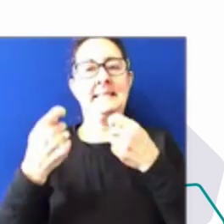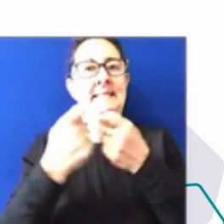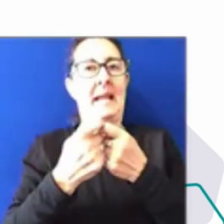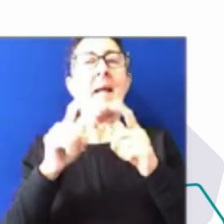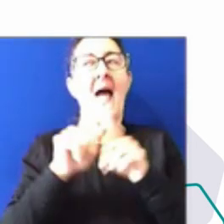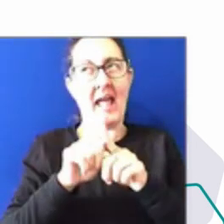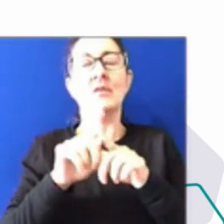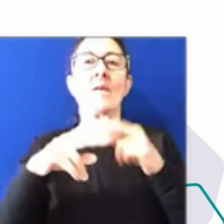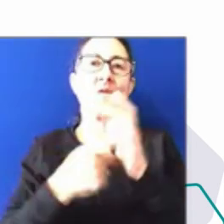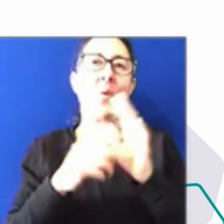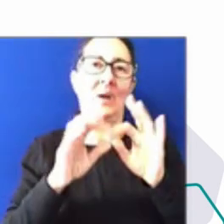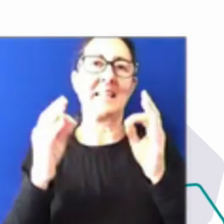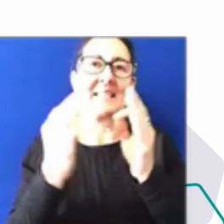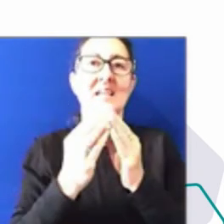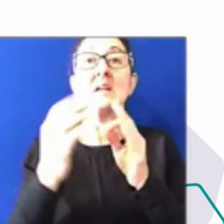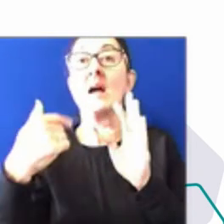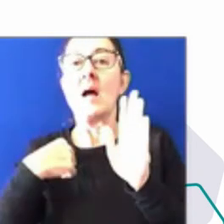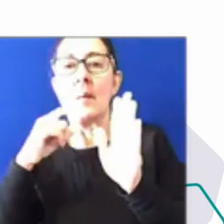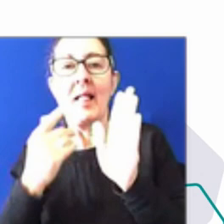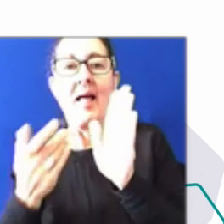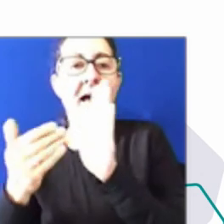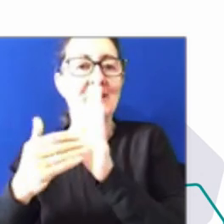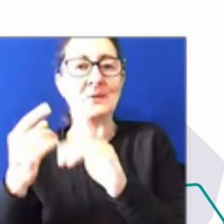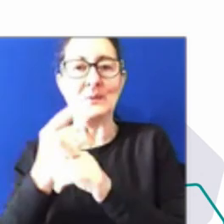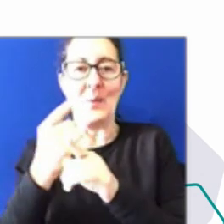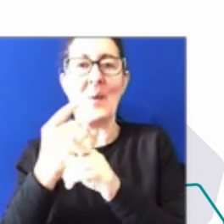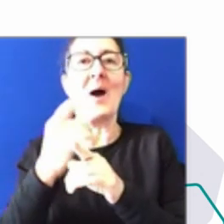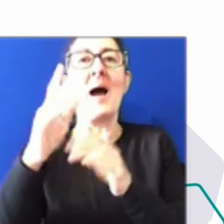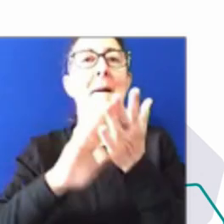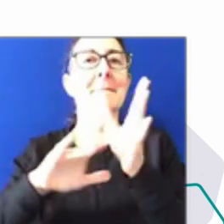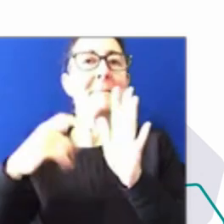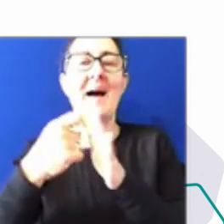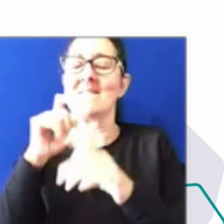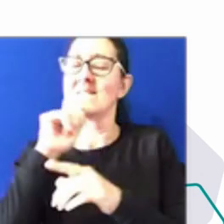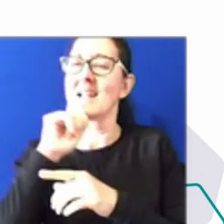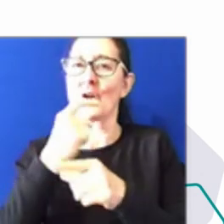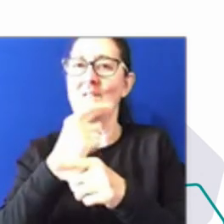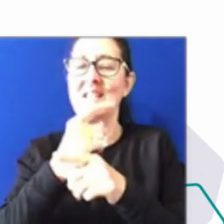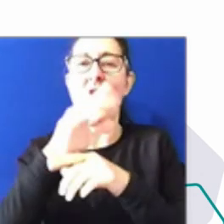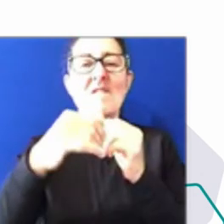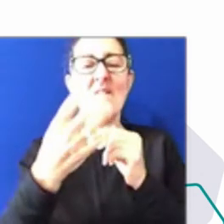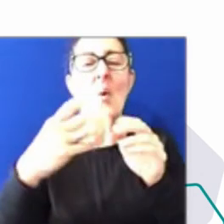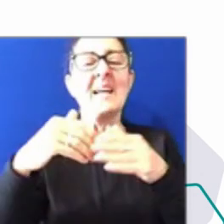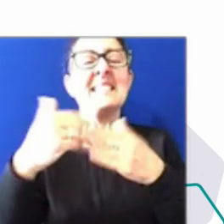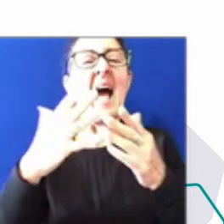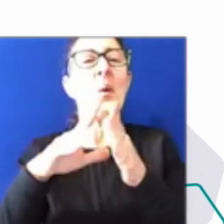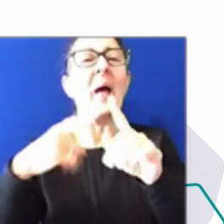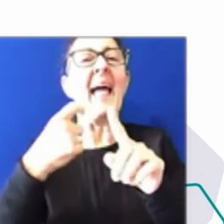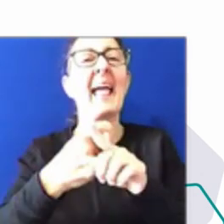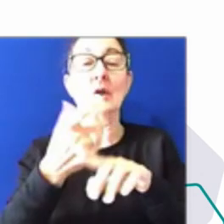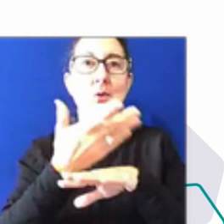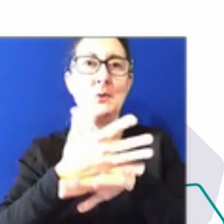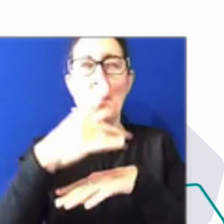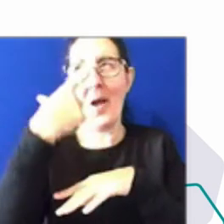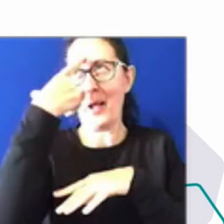Thank you. I'll just add, Mark, I always think it's a really funny conversation. Like the four day week is a really new concept, particularly for